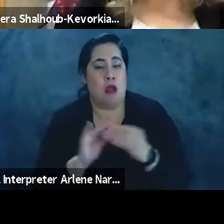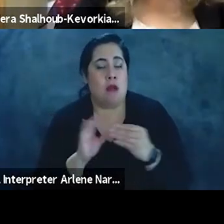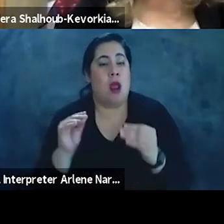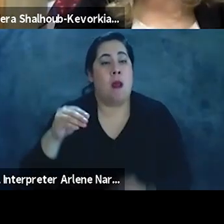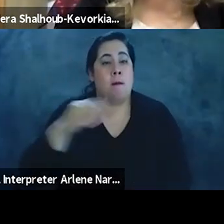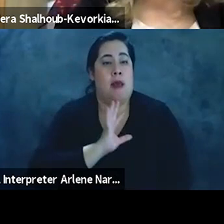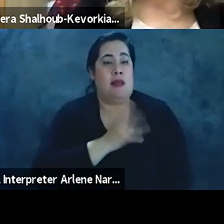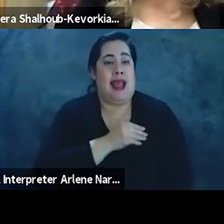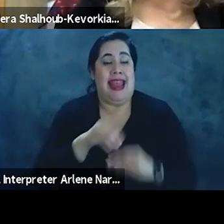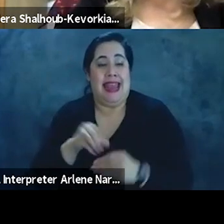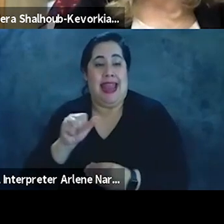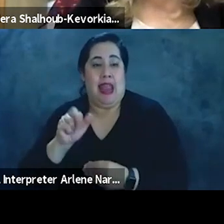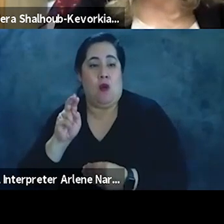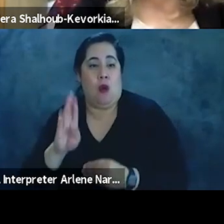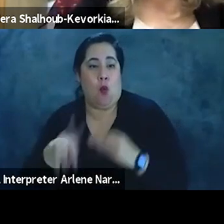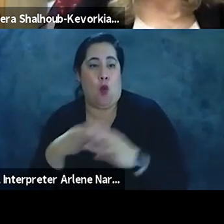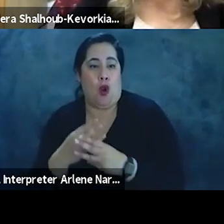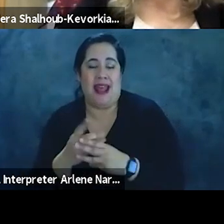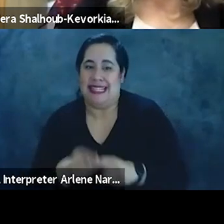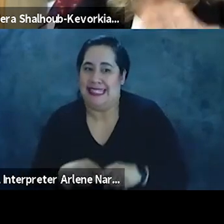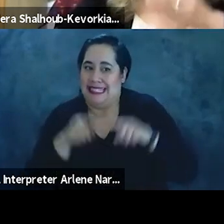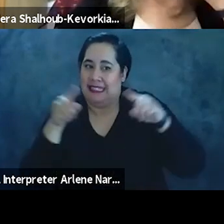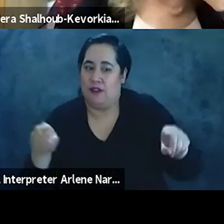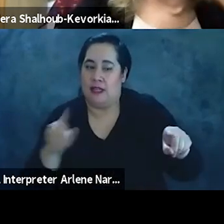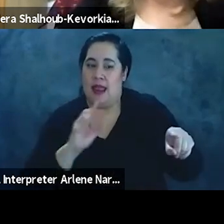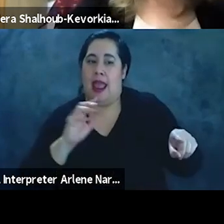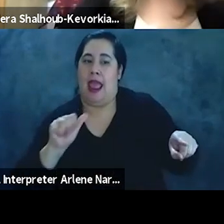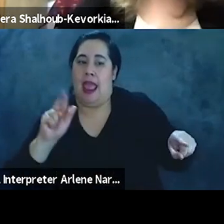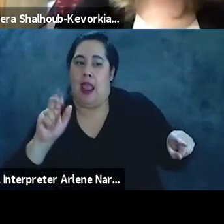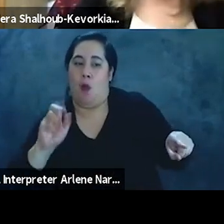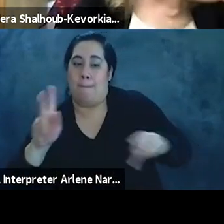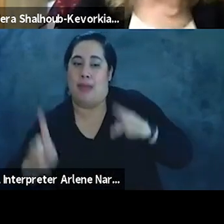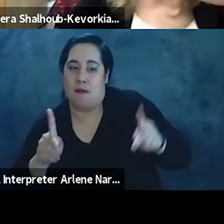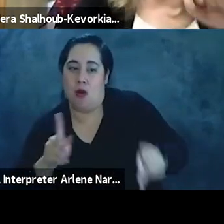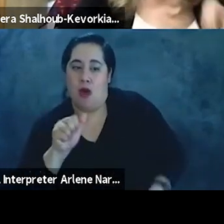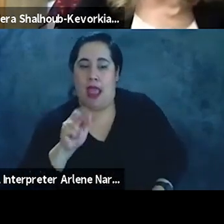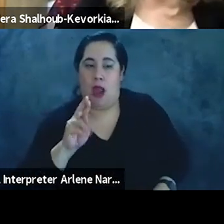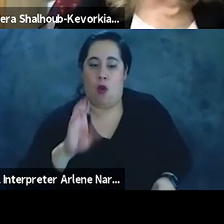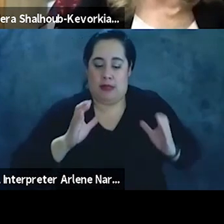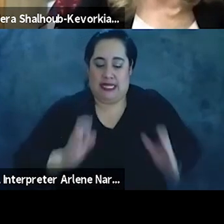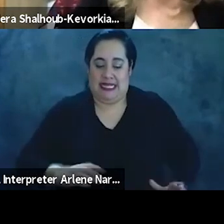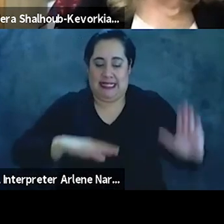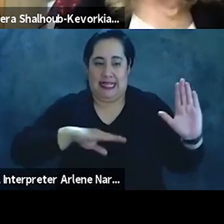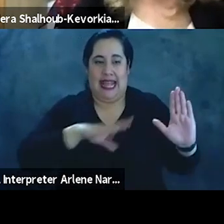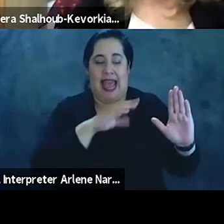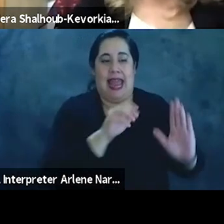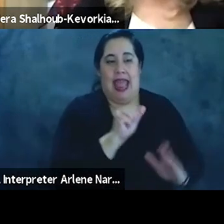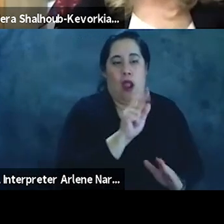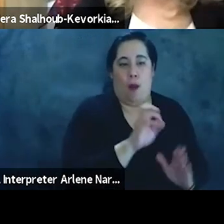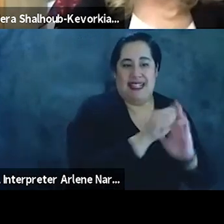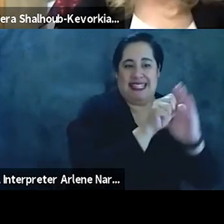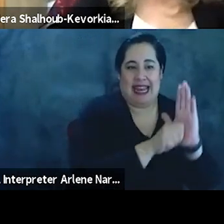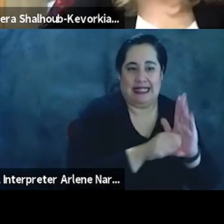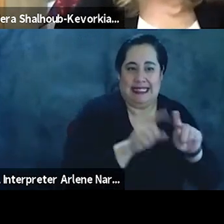the we have to remember there's a distinction between arab people arab citizens and arab states and not the same thing right and so the support